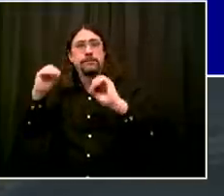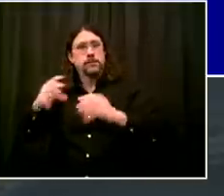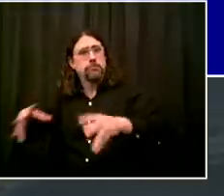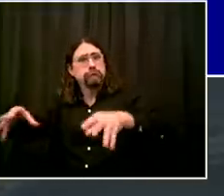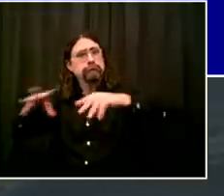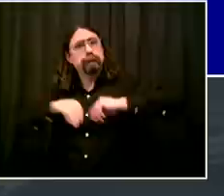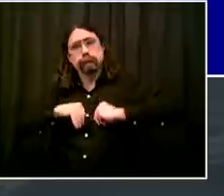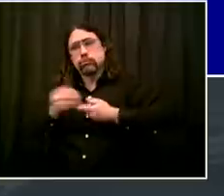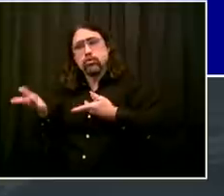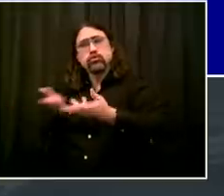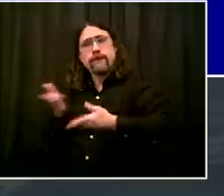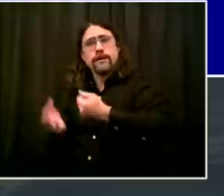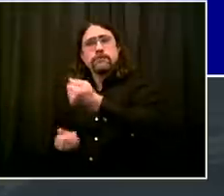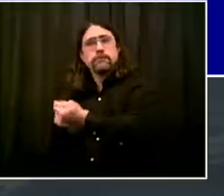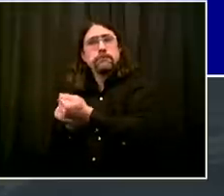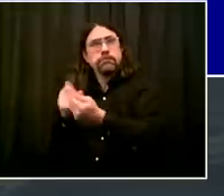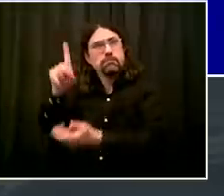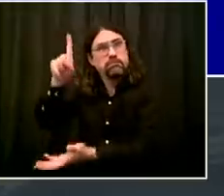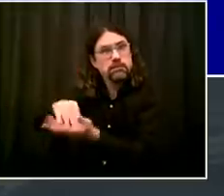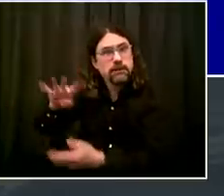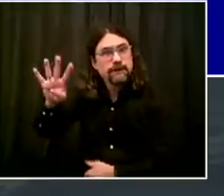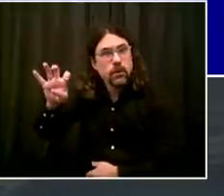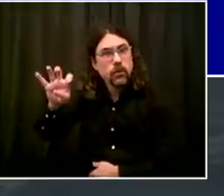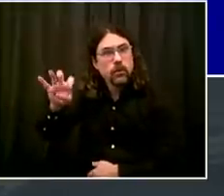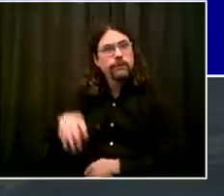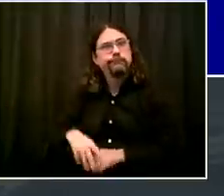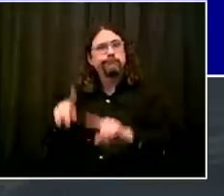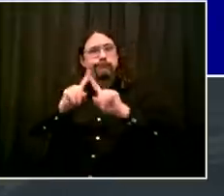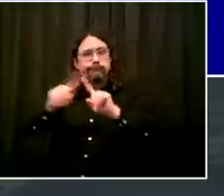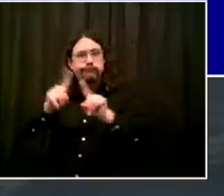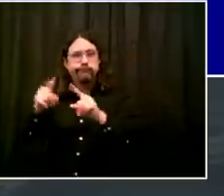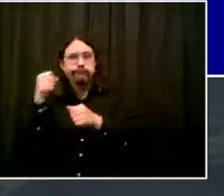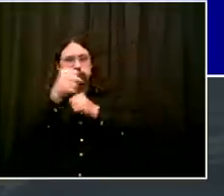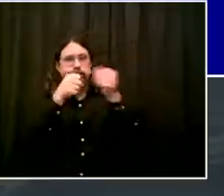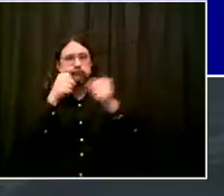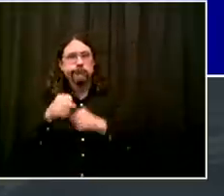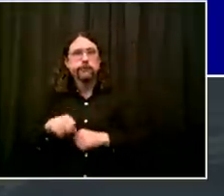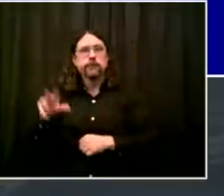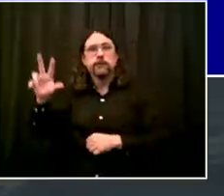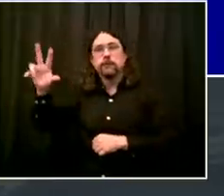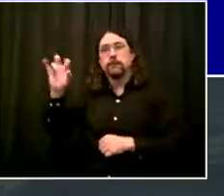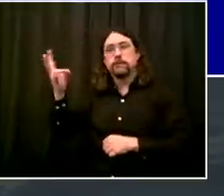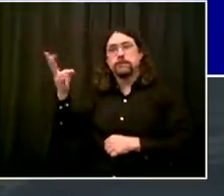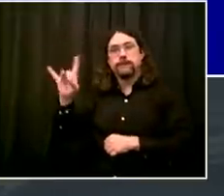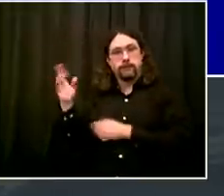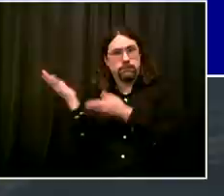you to all our partners. Thank you to our outreach workers. This is a huge step in the right direction.